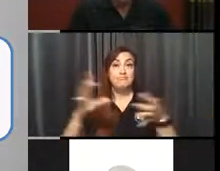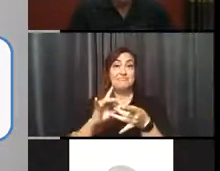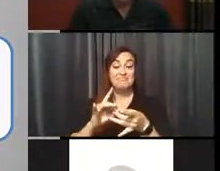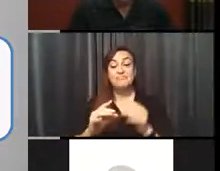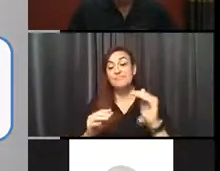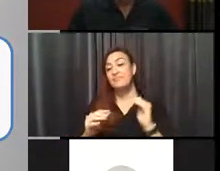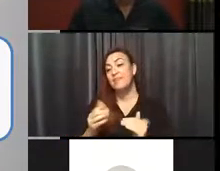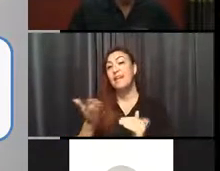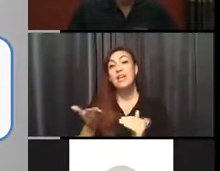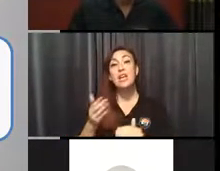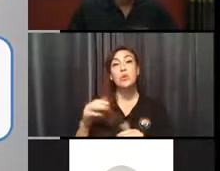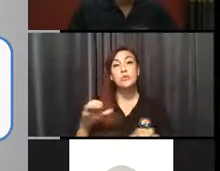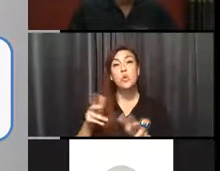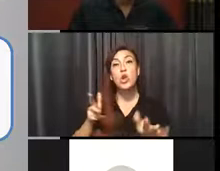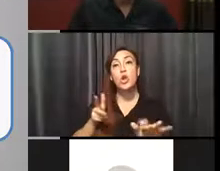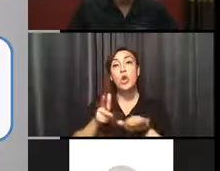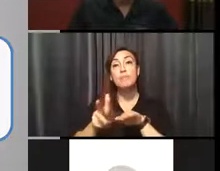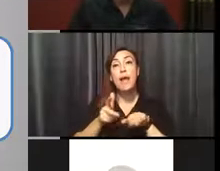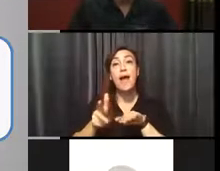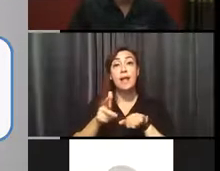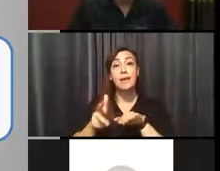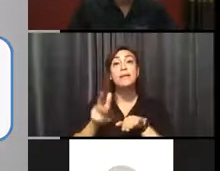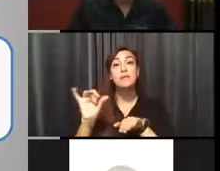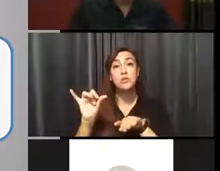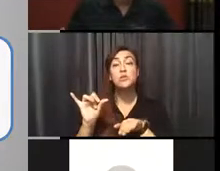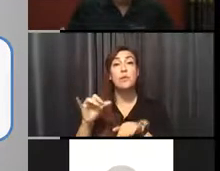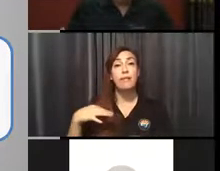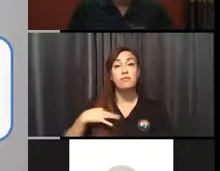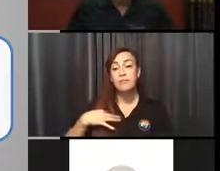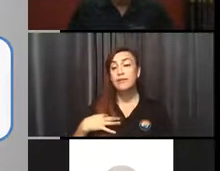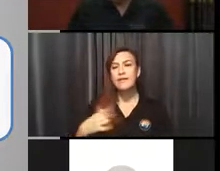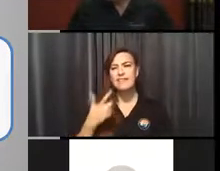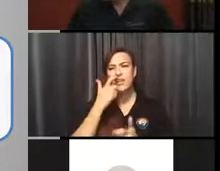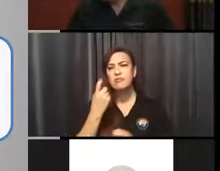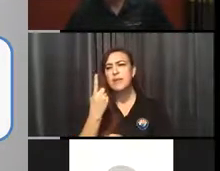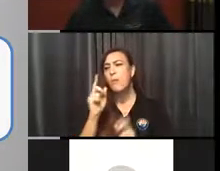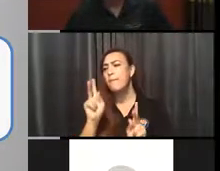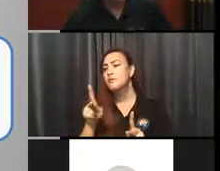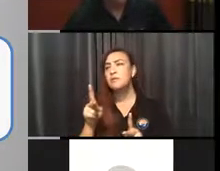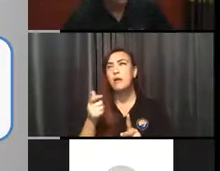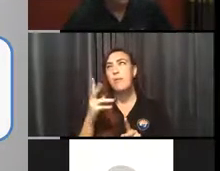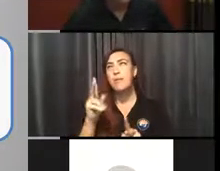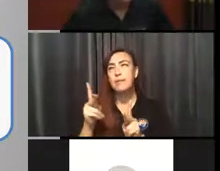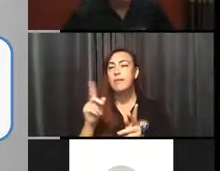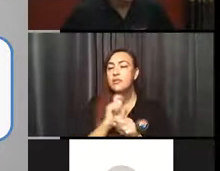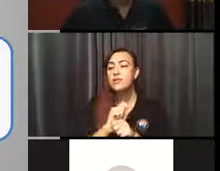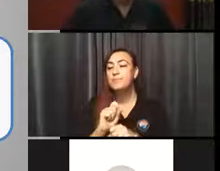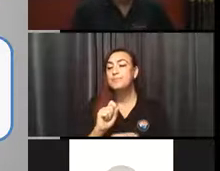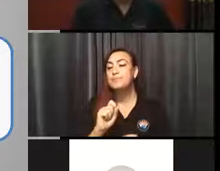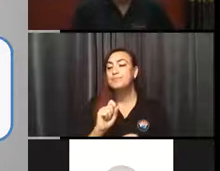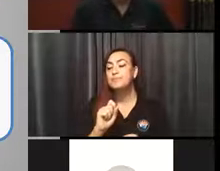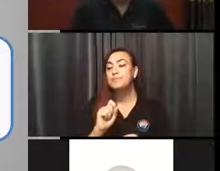we've been doing curbside eligibility. It's pretty interesting. There's one person, a couple people now, who have,